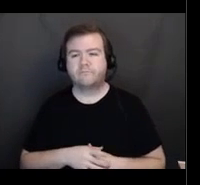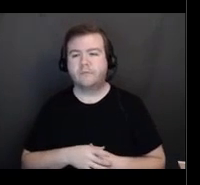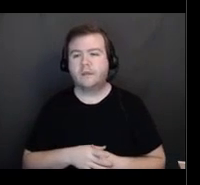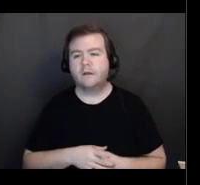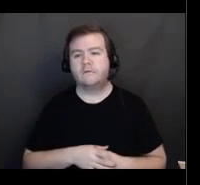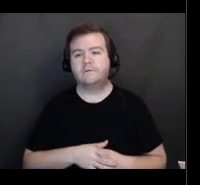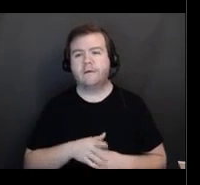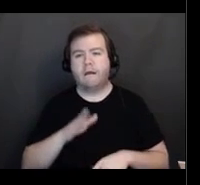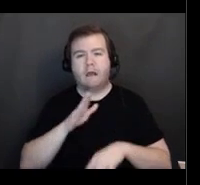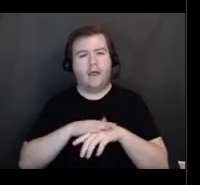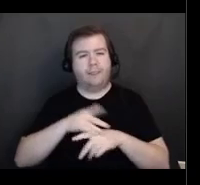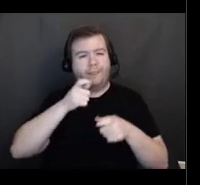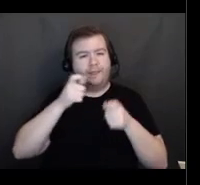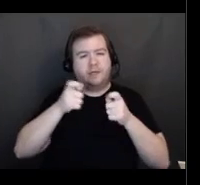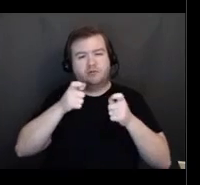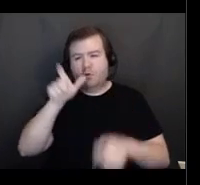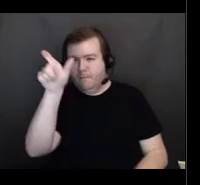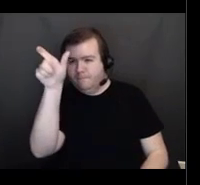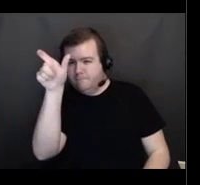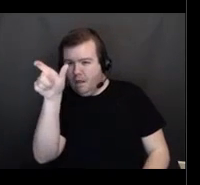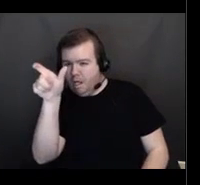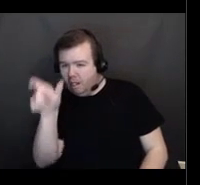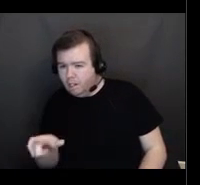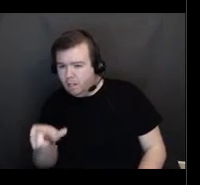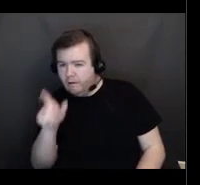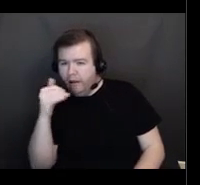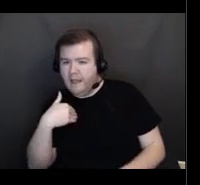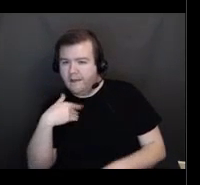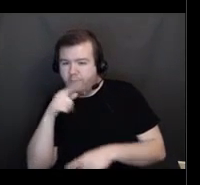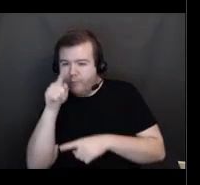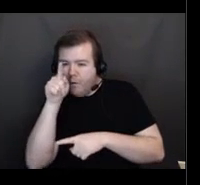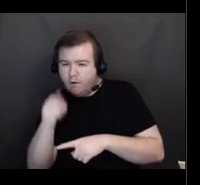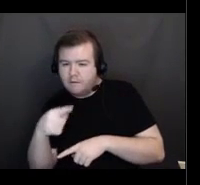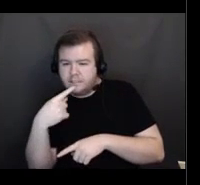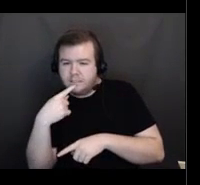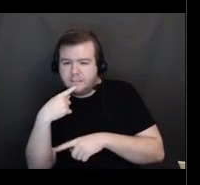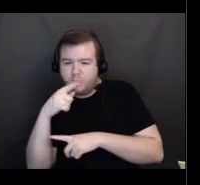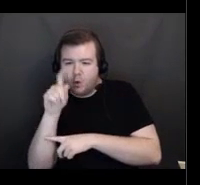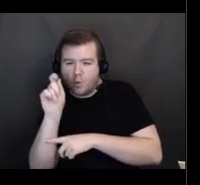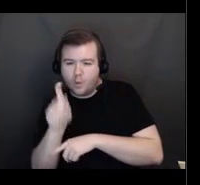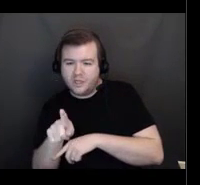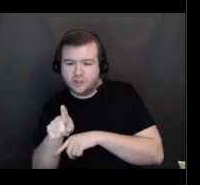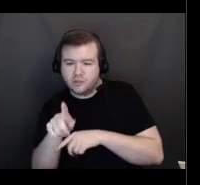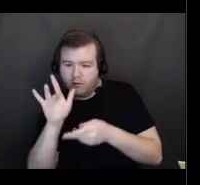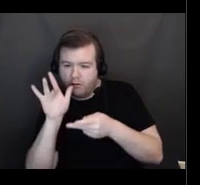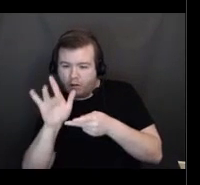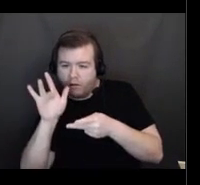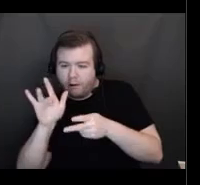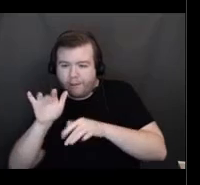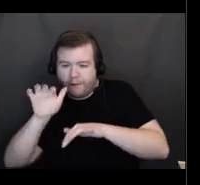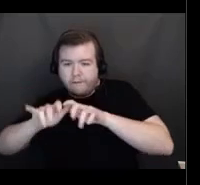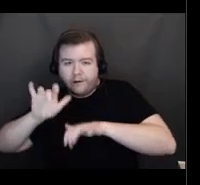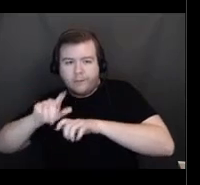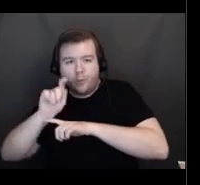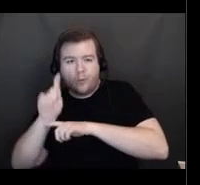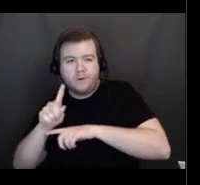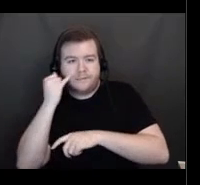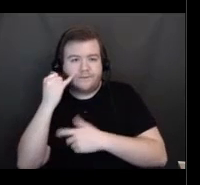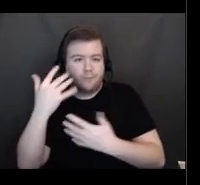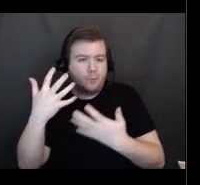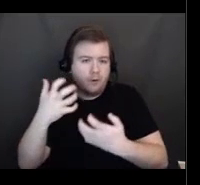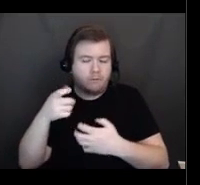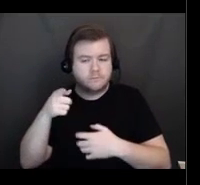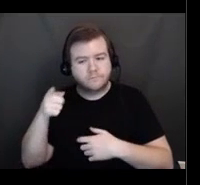and you will see that you have the ability to see questions in that bar. You can type in your questions, and